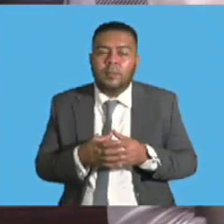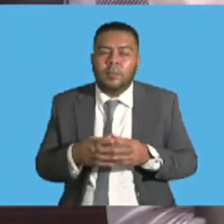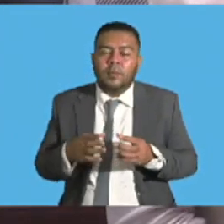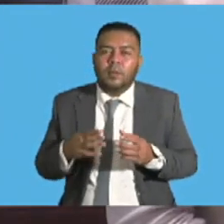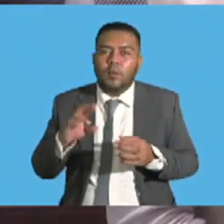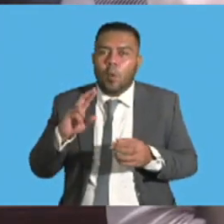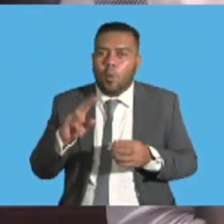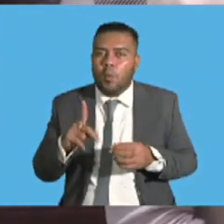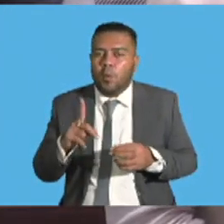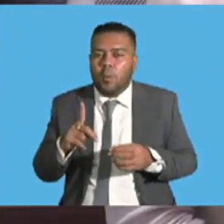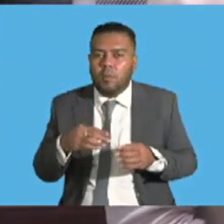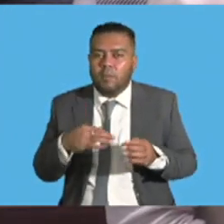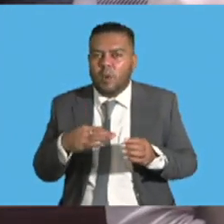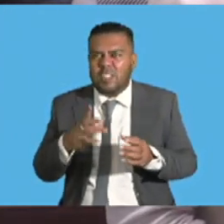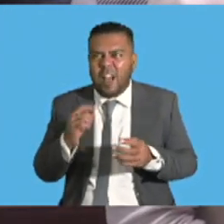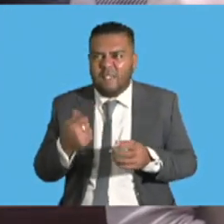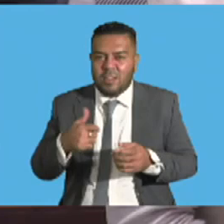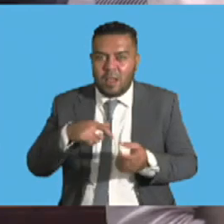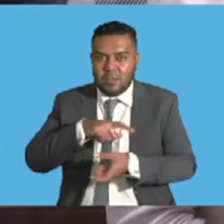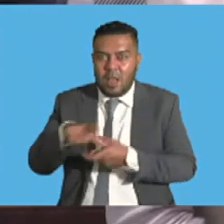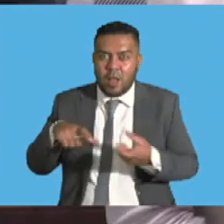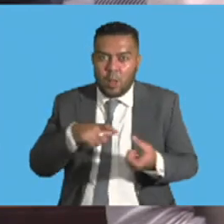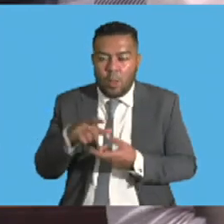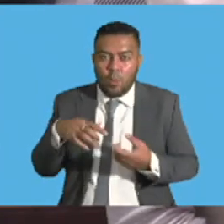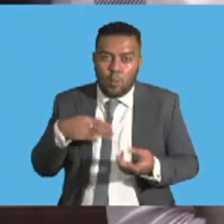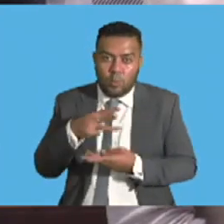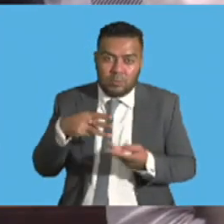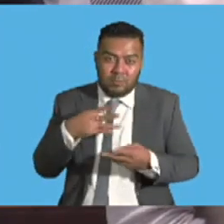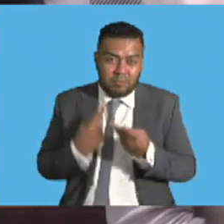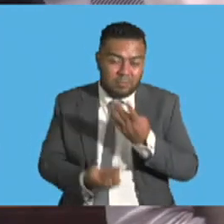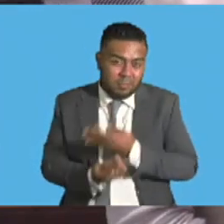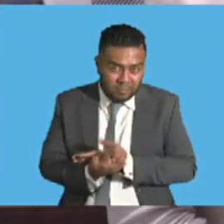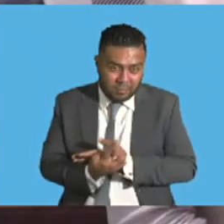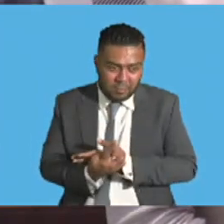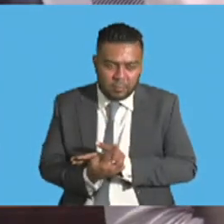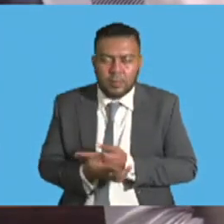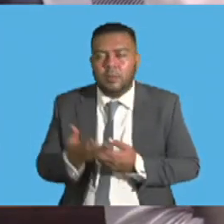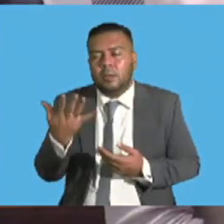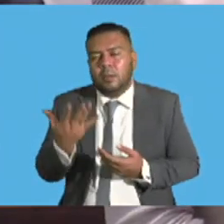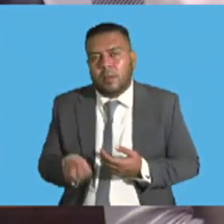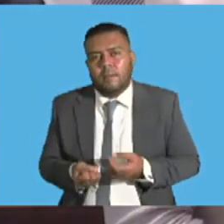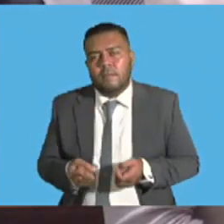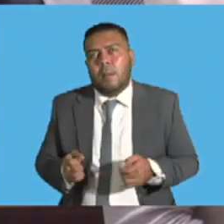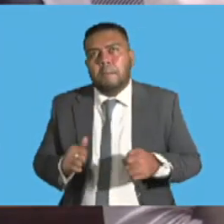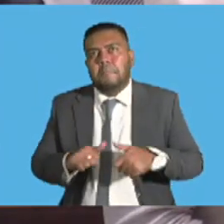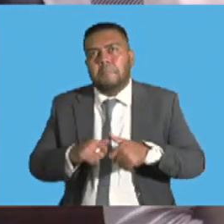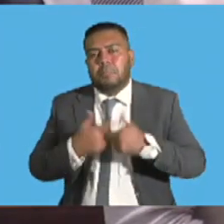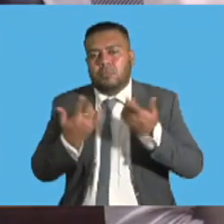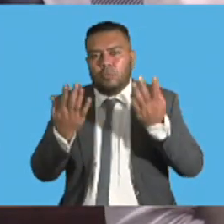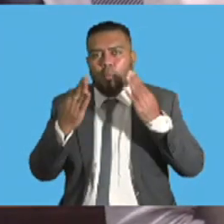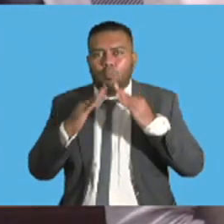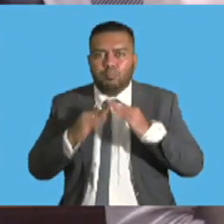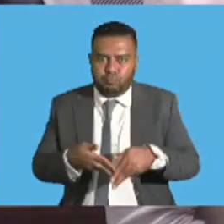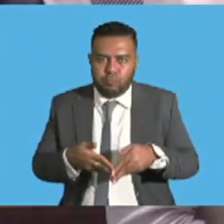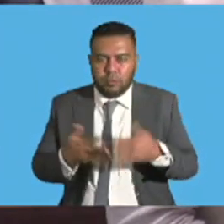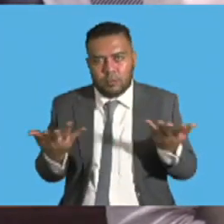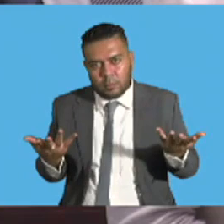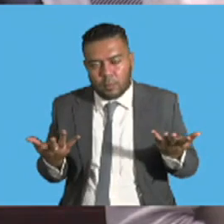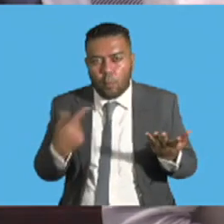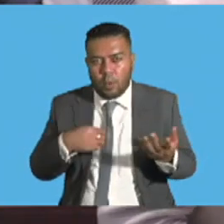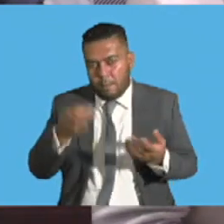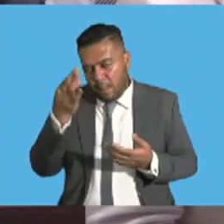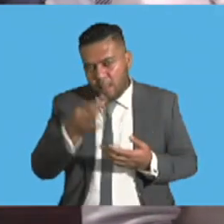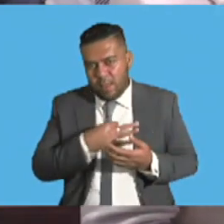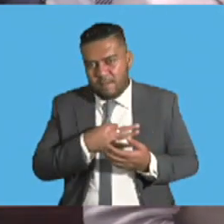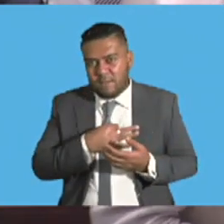because after the cyclone Winston, there was a major devastation, and we believe